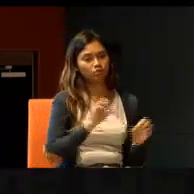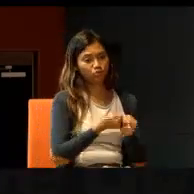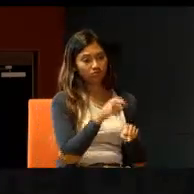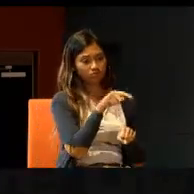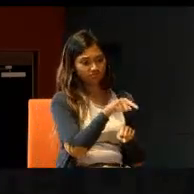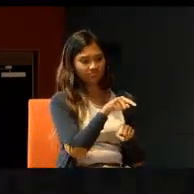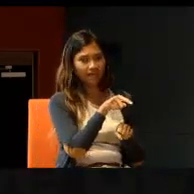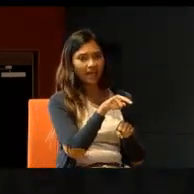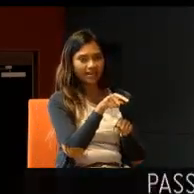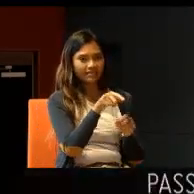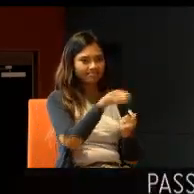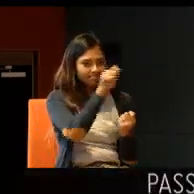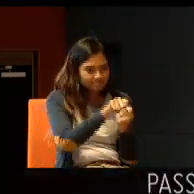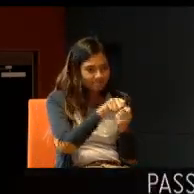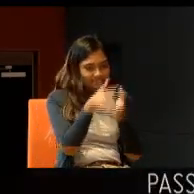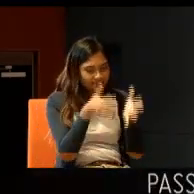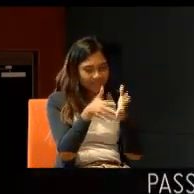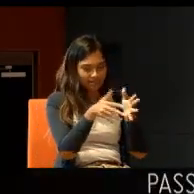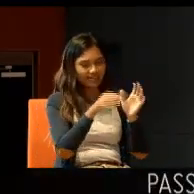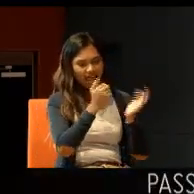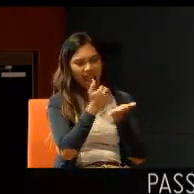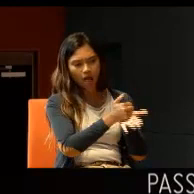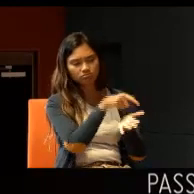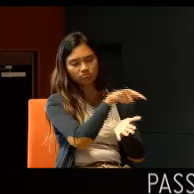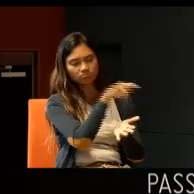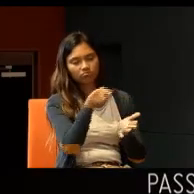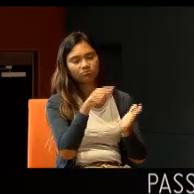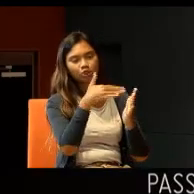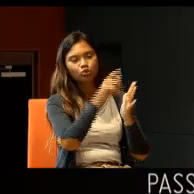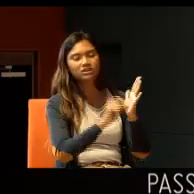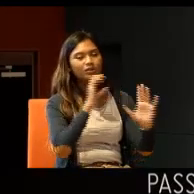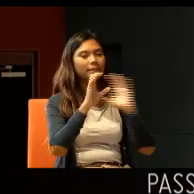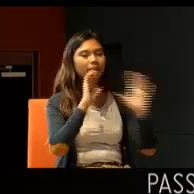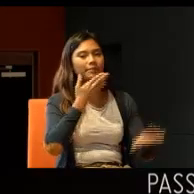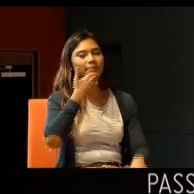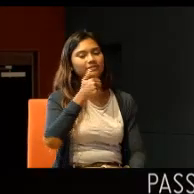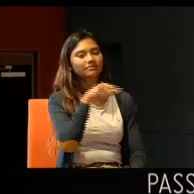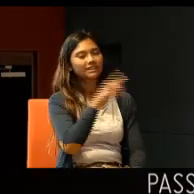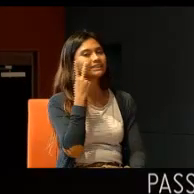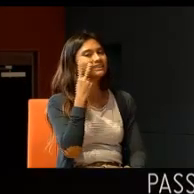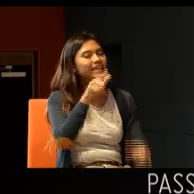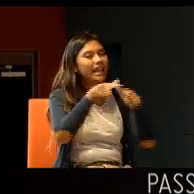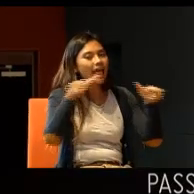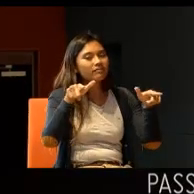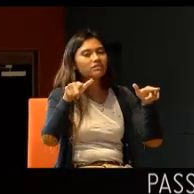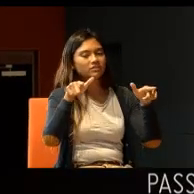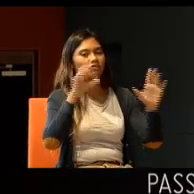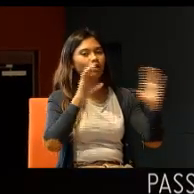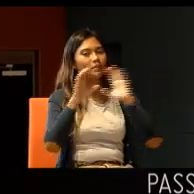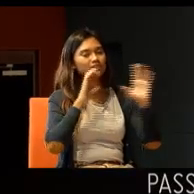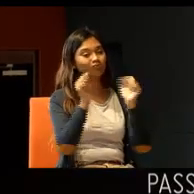communicate better. You can see, the level, their, and standard of their communication, among themselves,